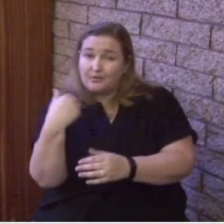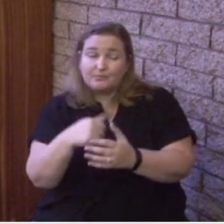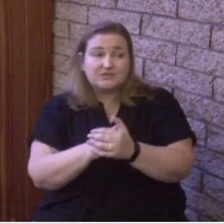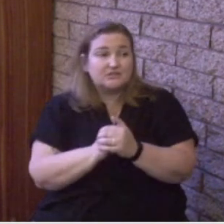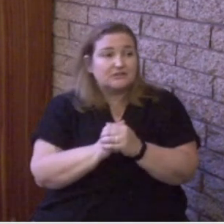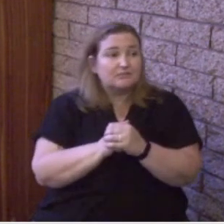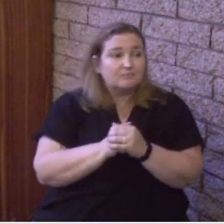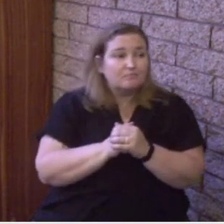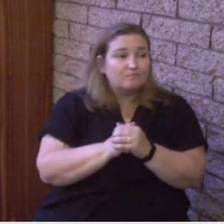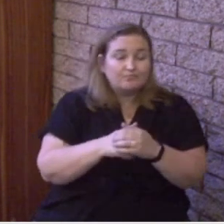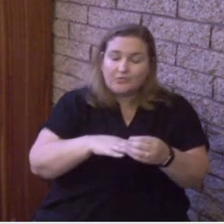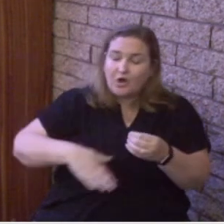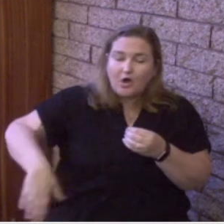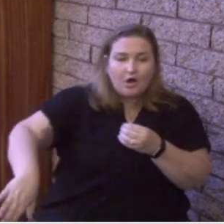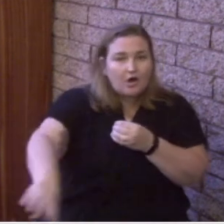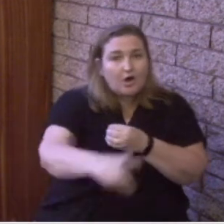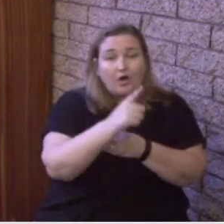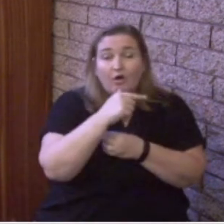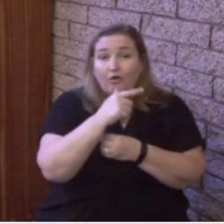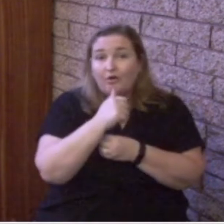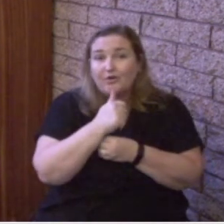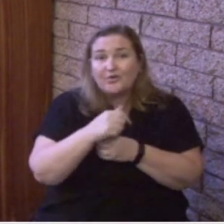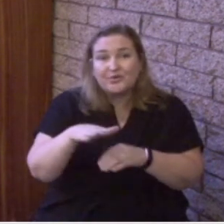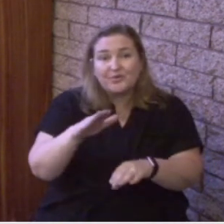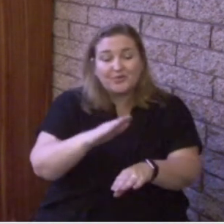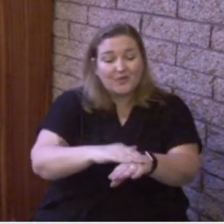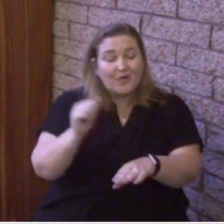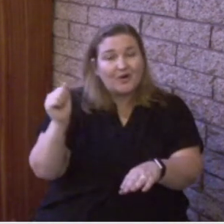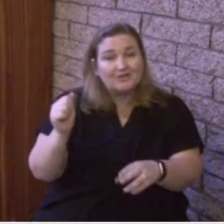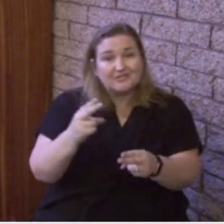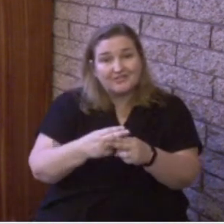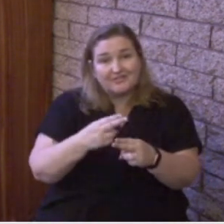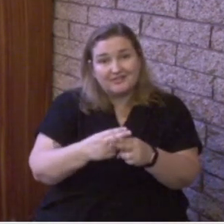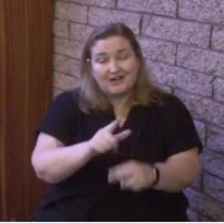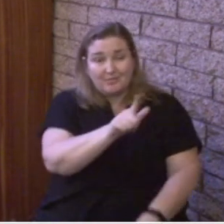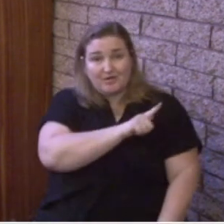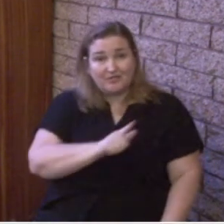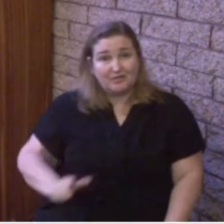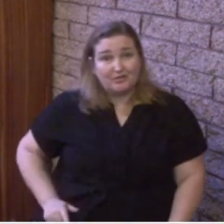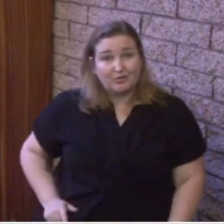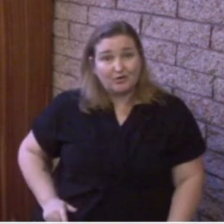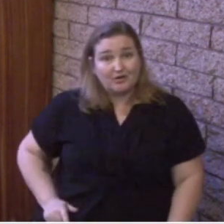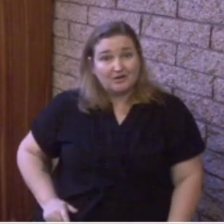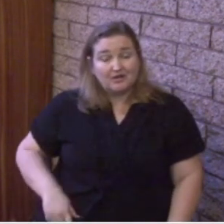everyone who calls on the name of the Lord shall be saved.